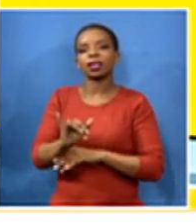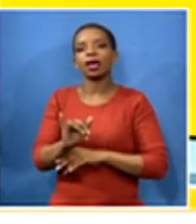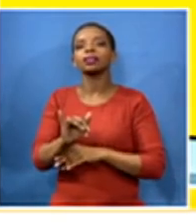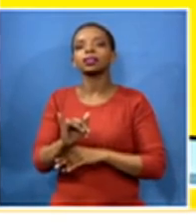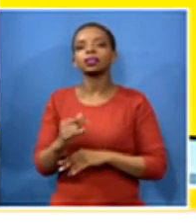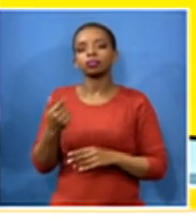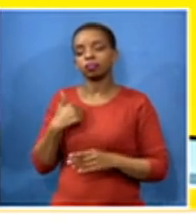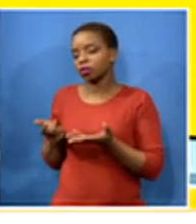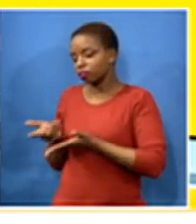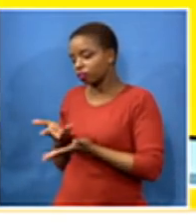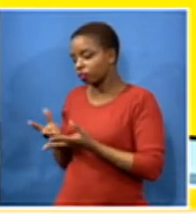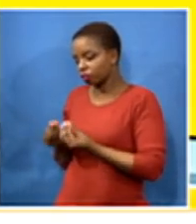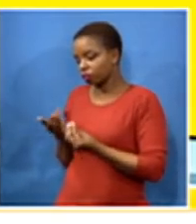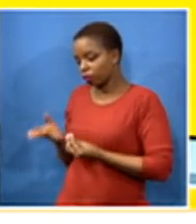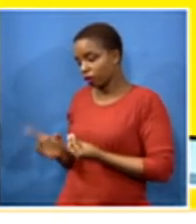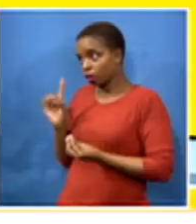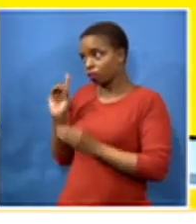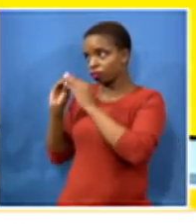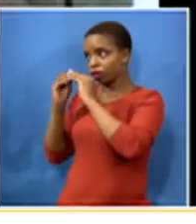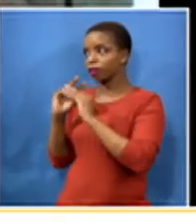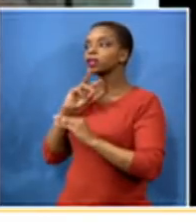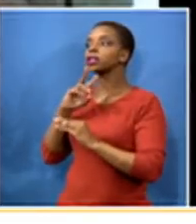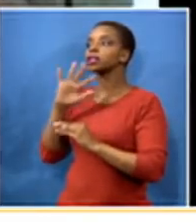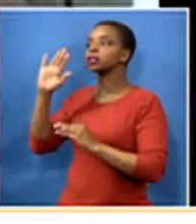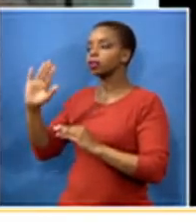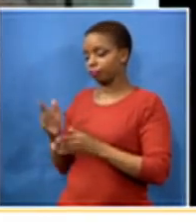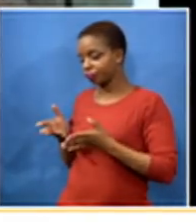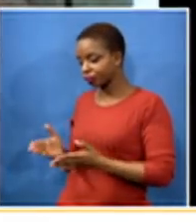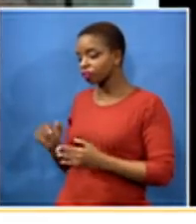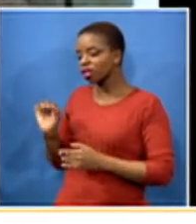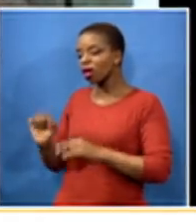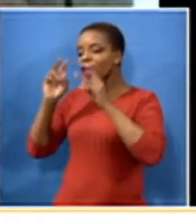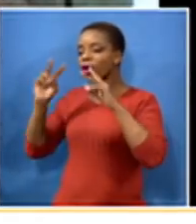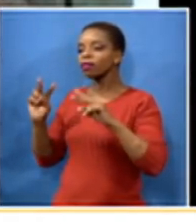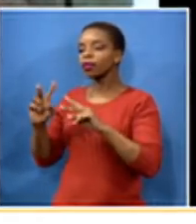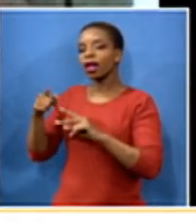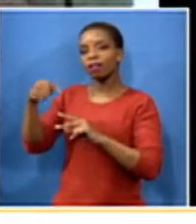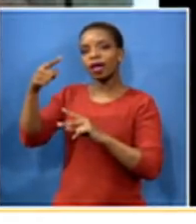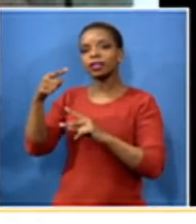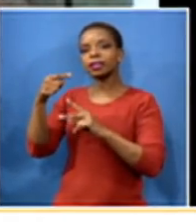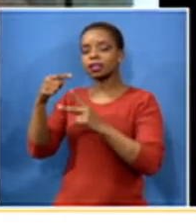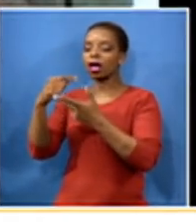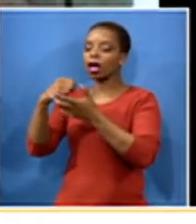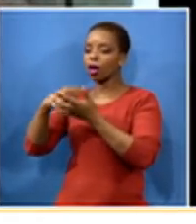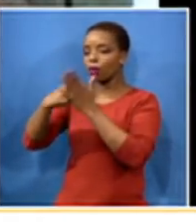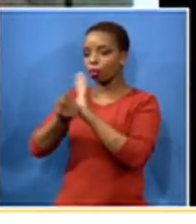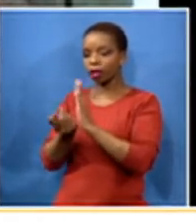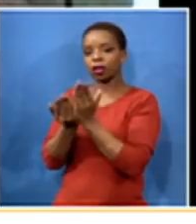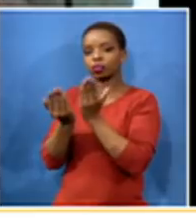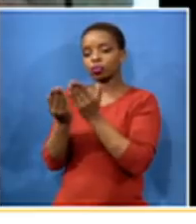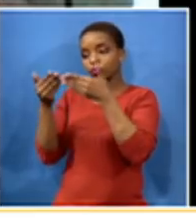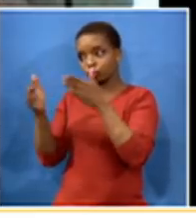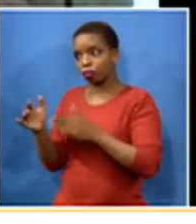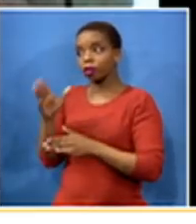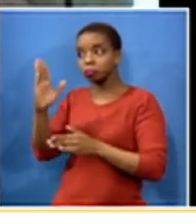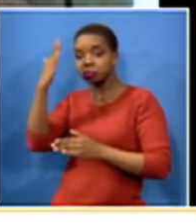basil and basil um also your uh view your assessment on the first week back at school but also to the best of your knowledge how